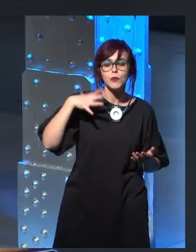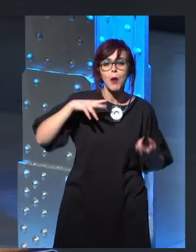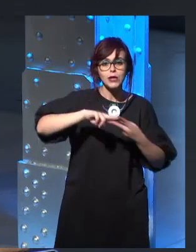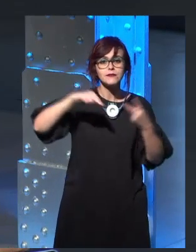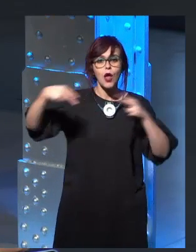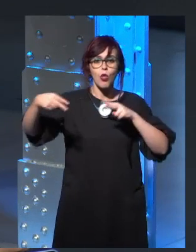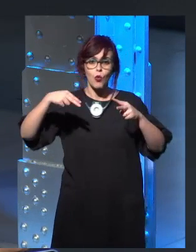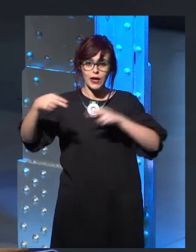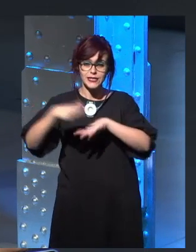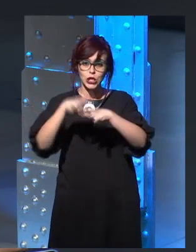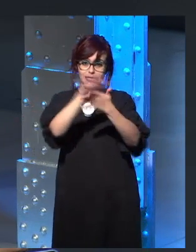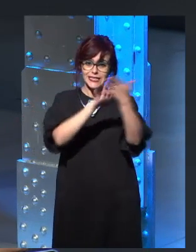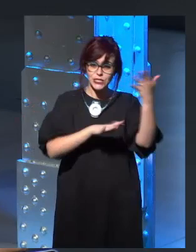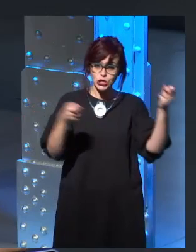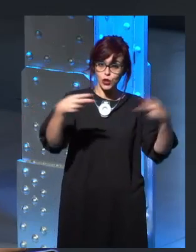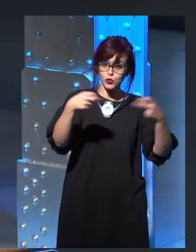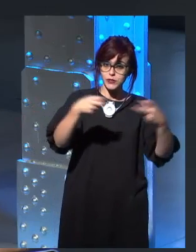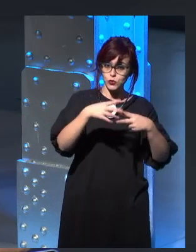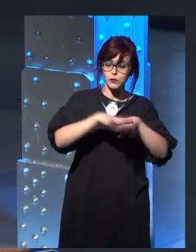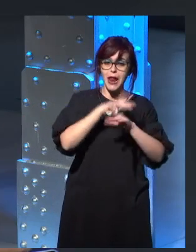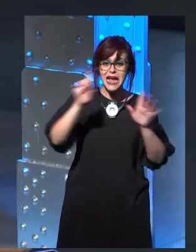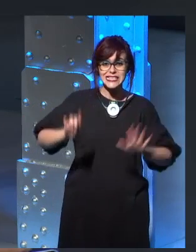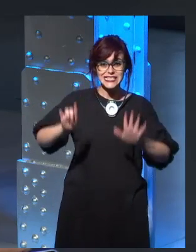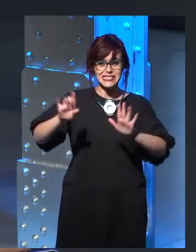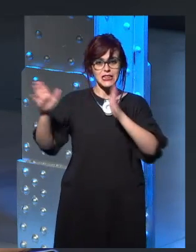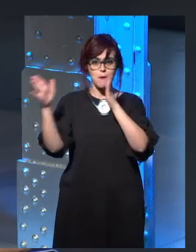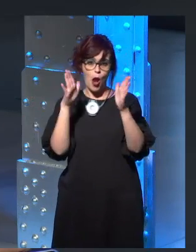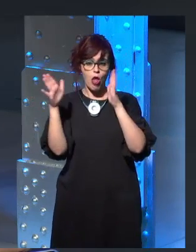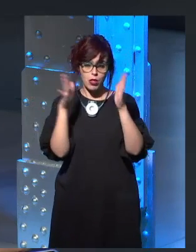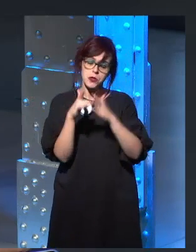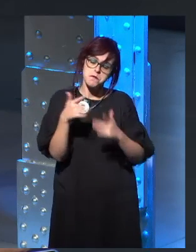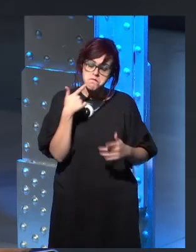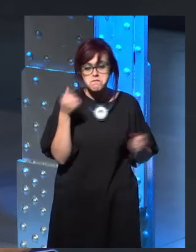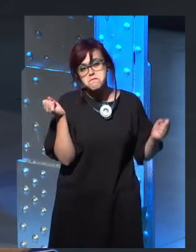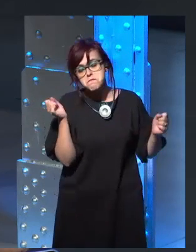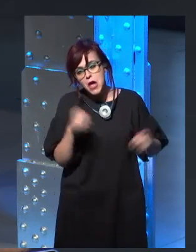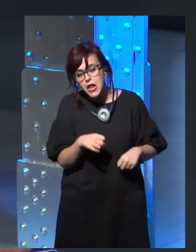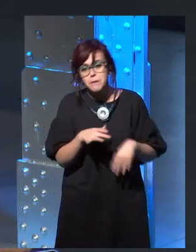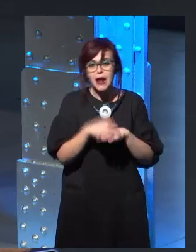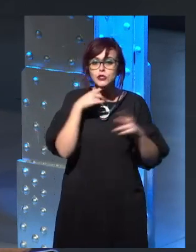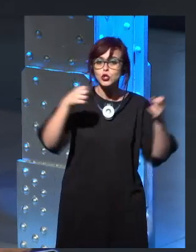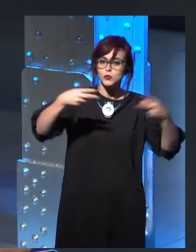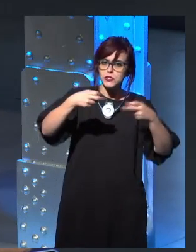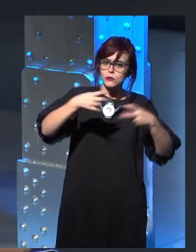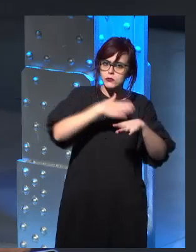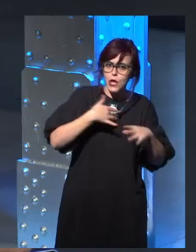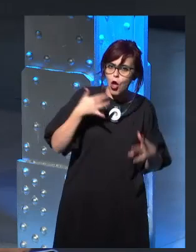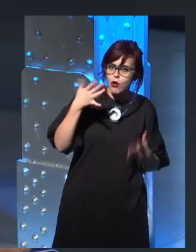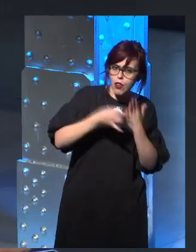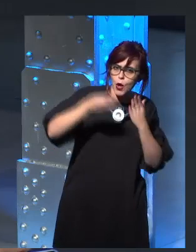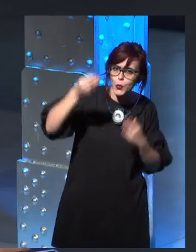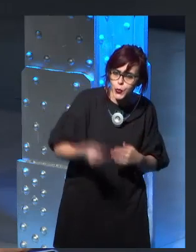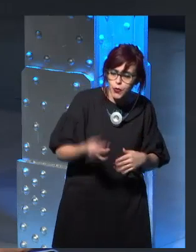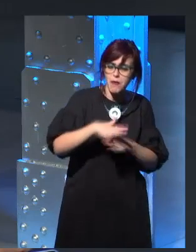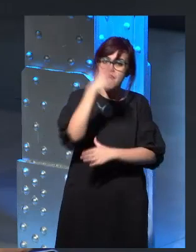season. so, um, I said, alright, I, I do want the subtitles to be good. I mean, it is all part of, sort of, George's